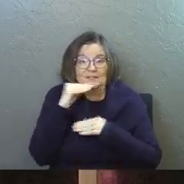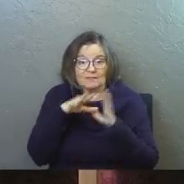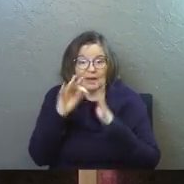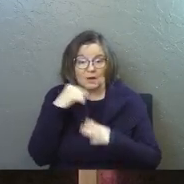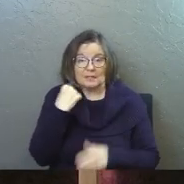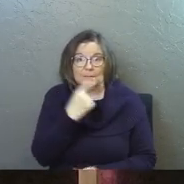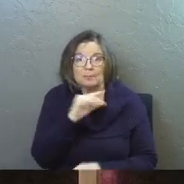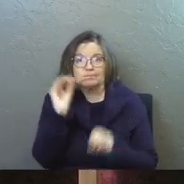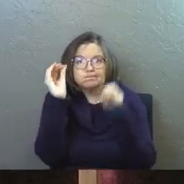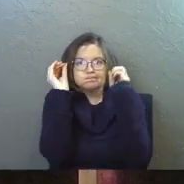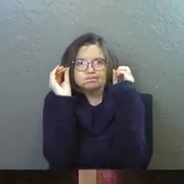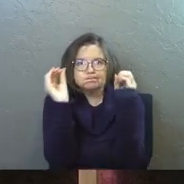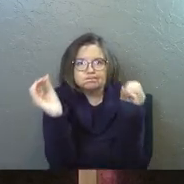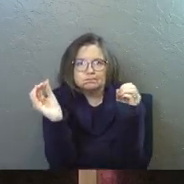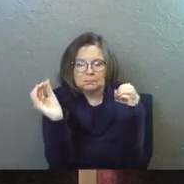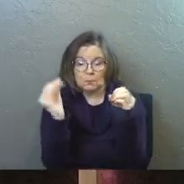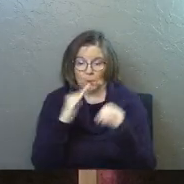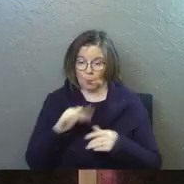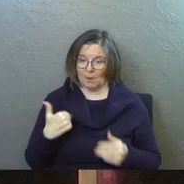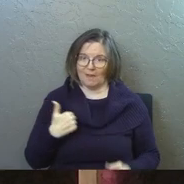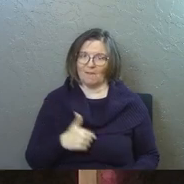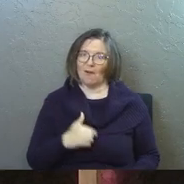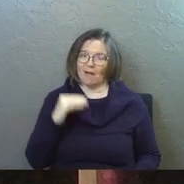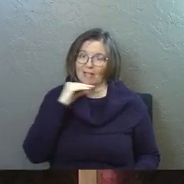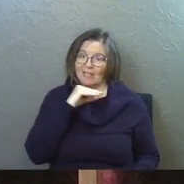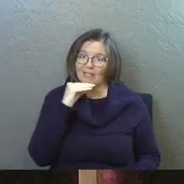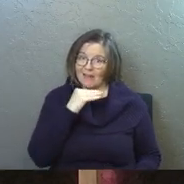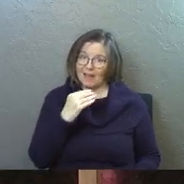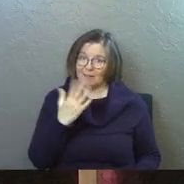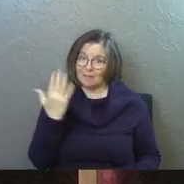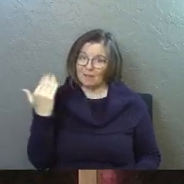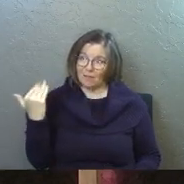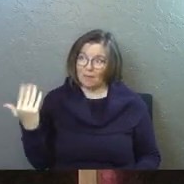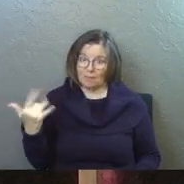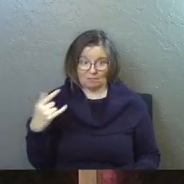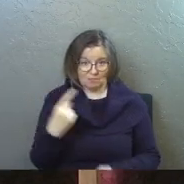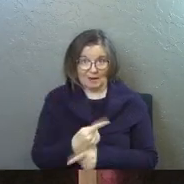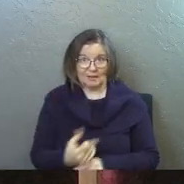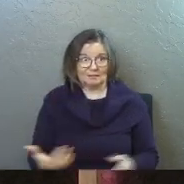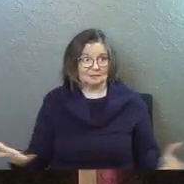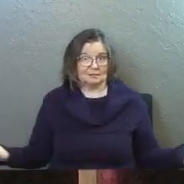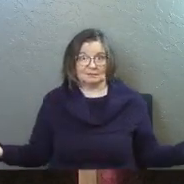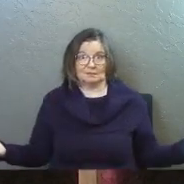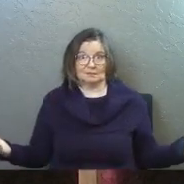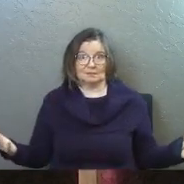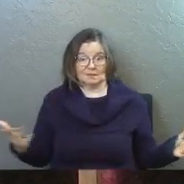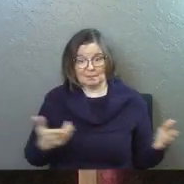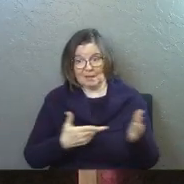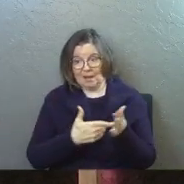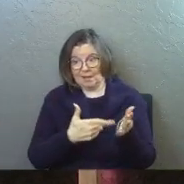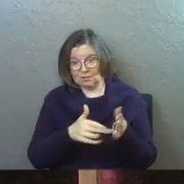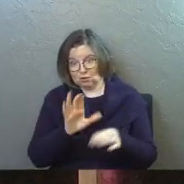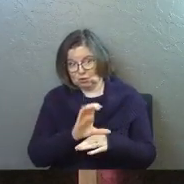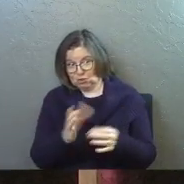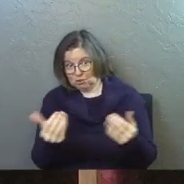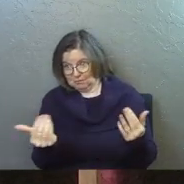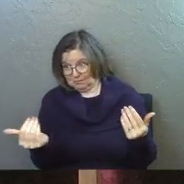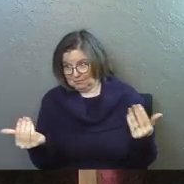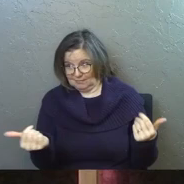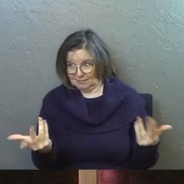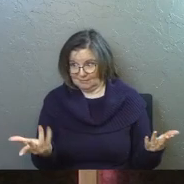mouth. We've all lied. Yes. Going to be honest in church.